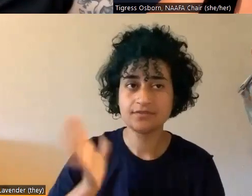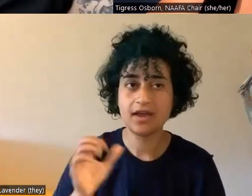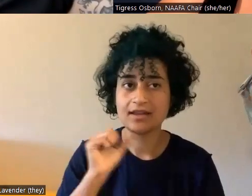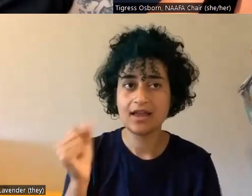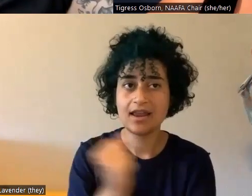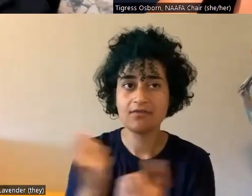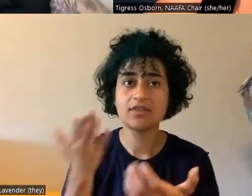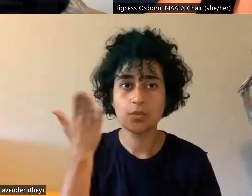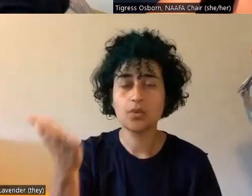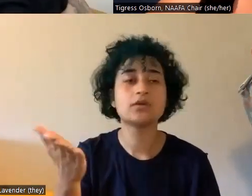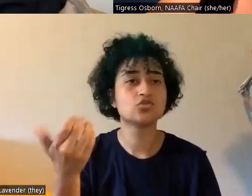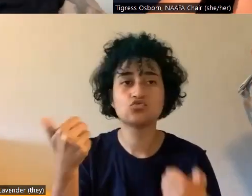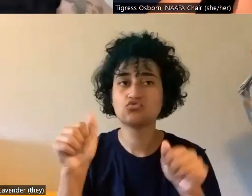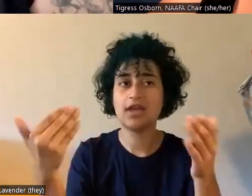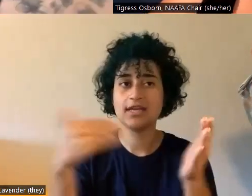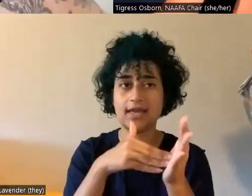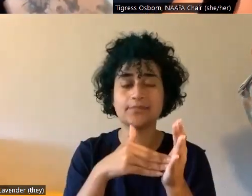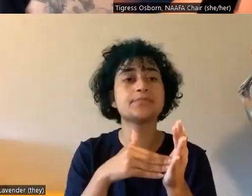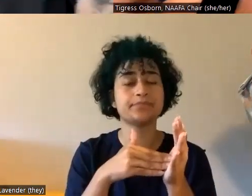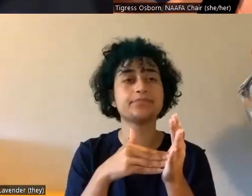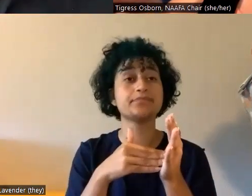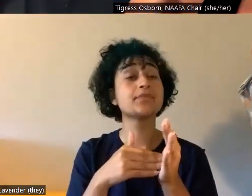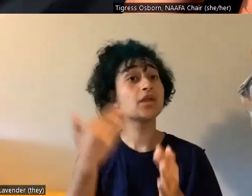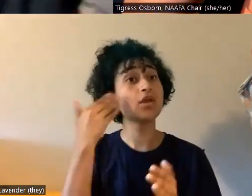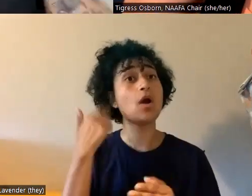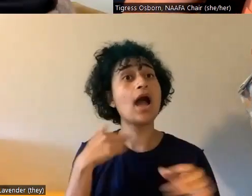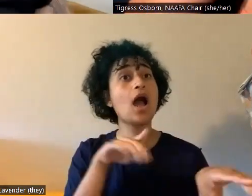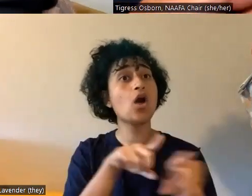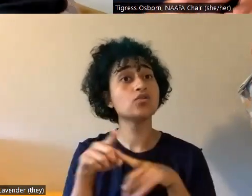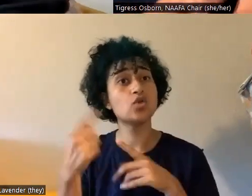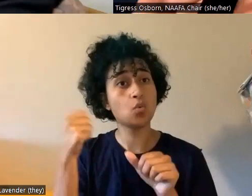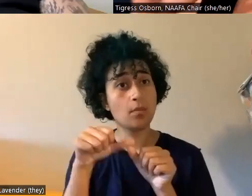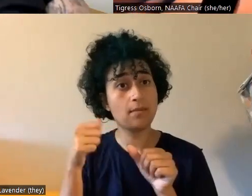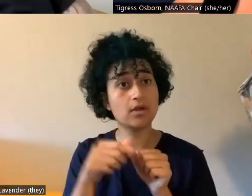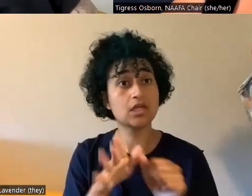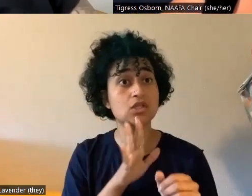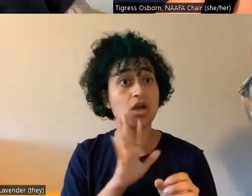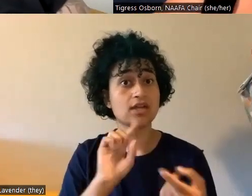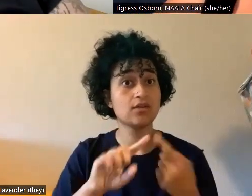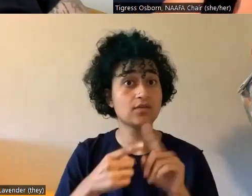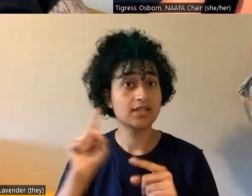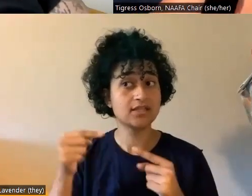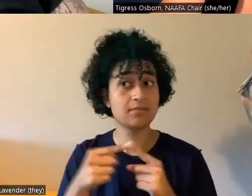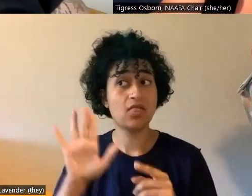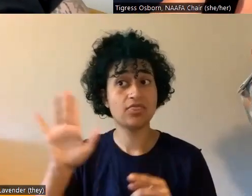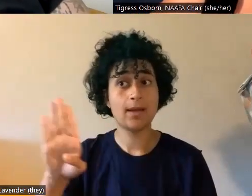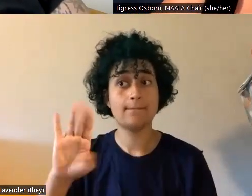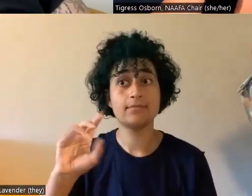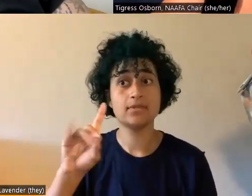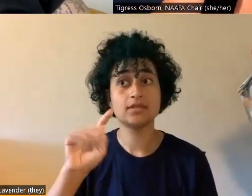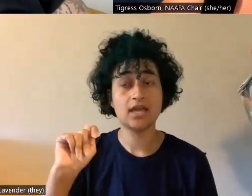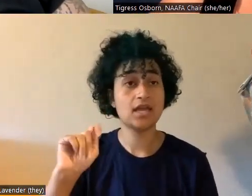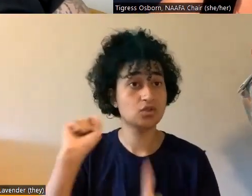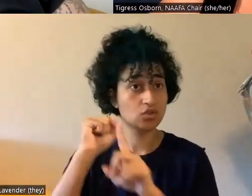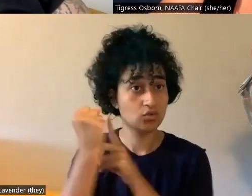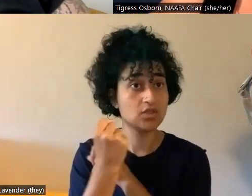again. Well, and I also remember I, you know, talking to friends about their, their bidet situations, I expressed the concern about